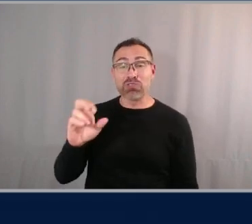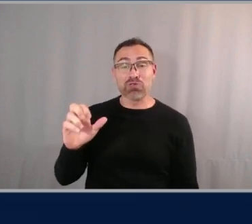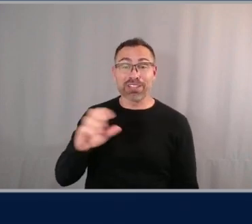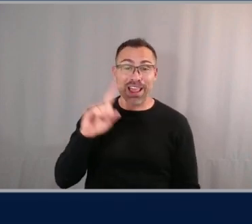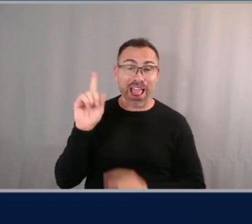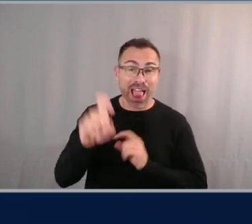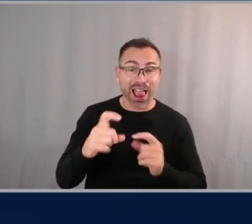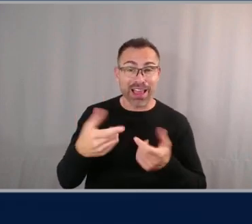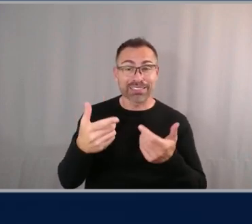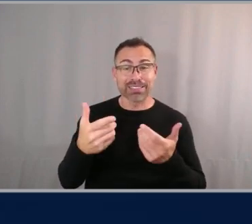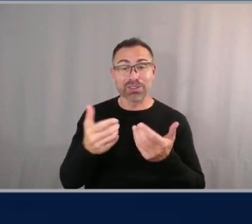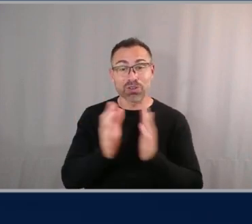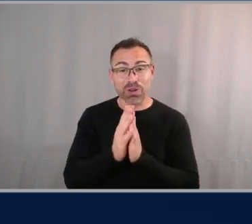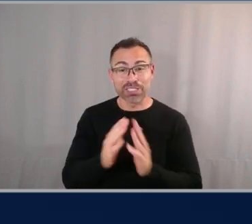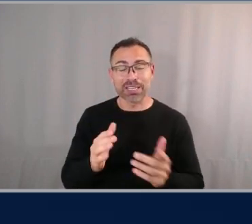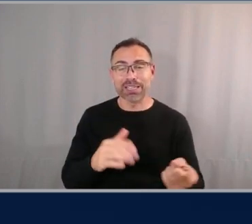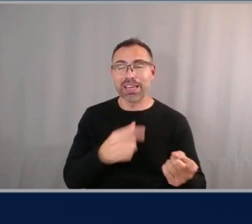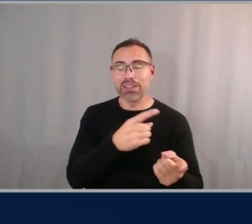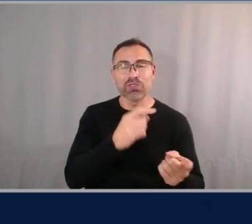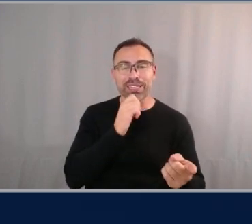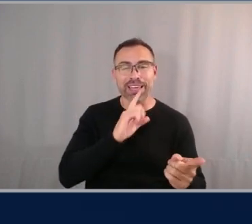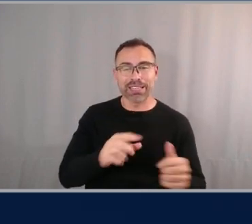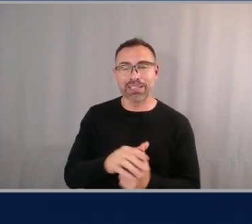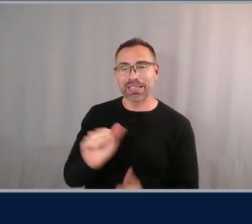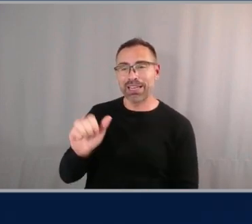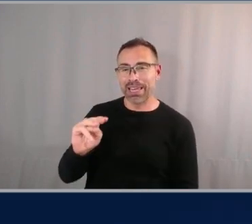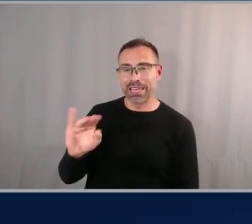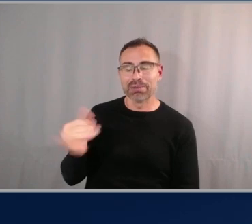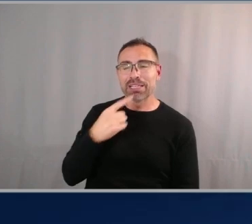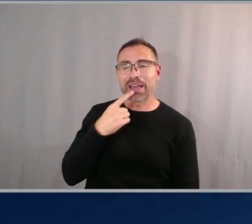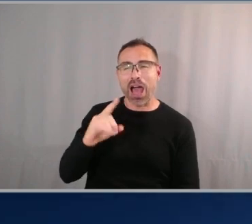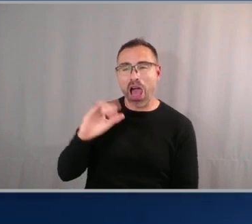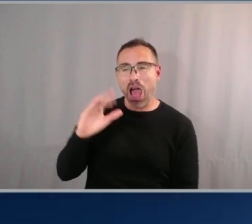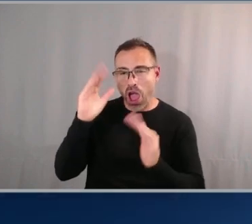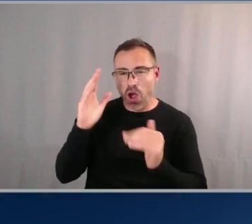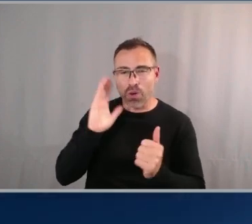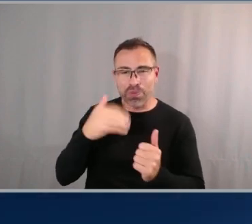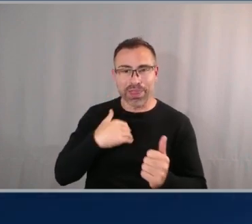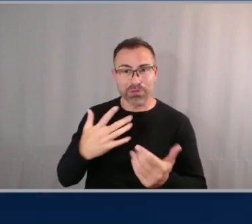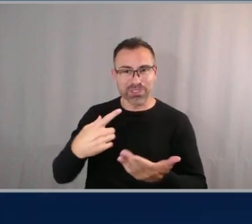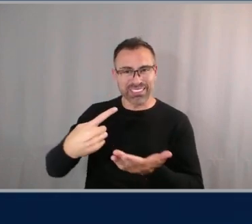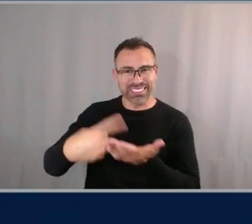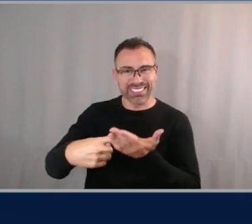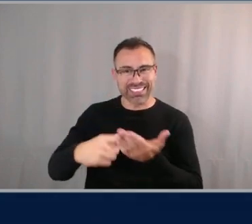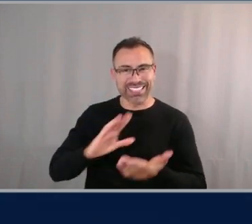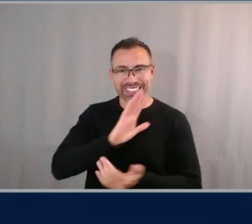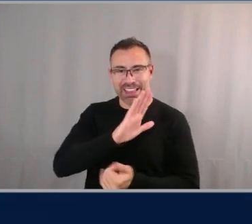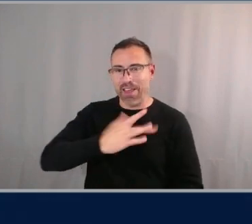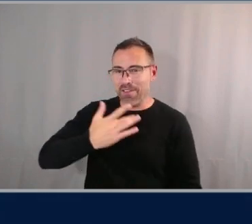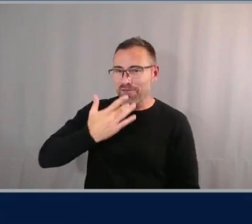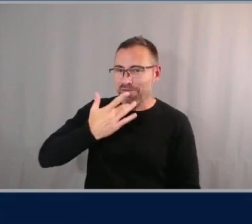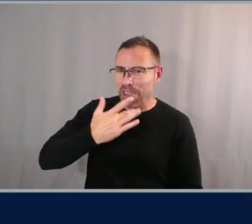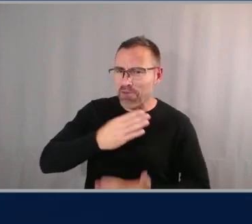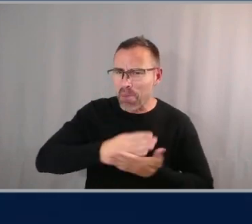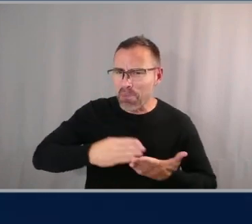am grobe says I hope Adrian and Jasmine will follow up on this favorite pie that is an important question